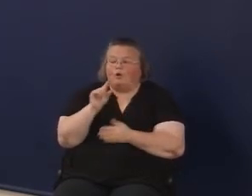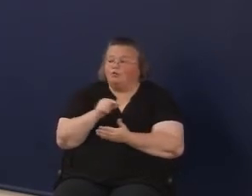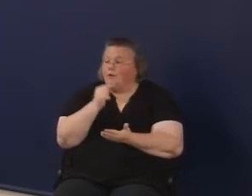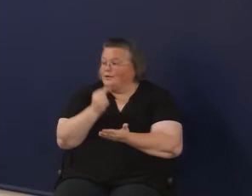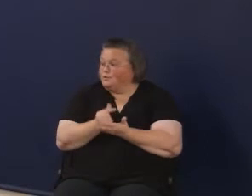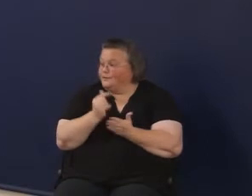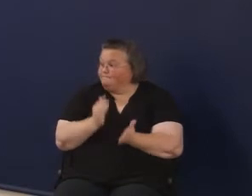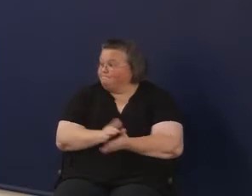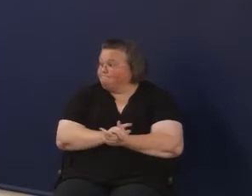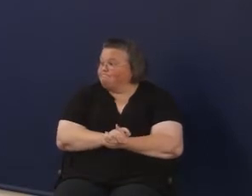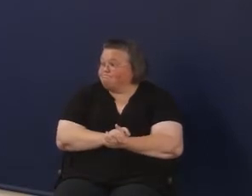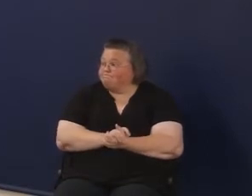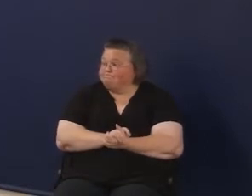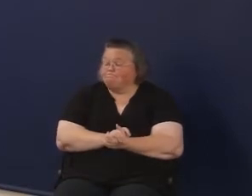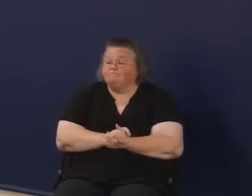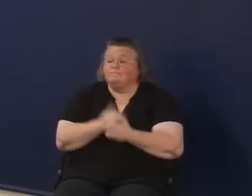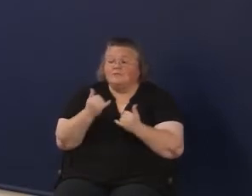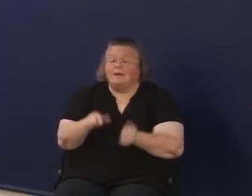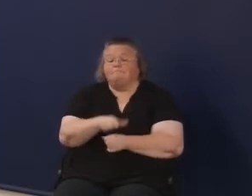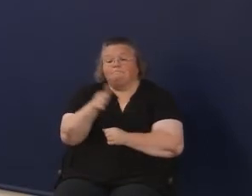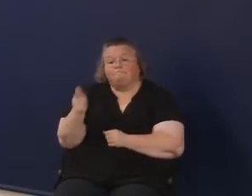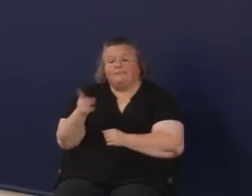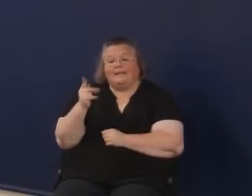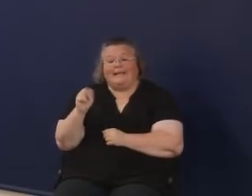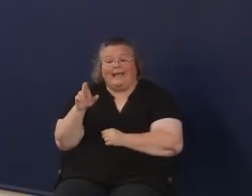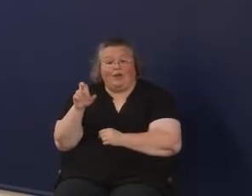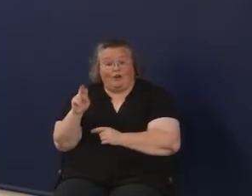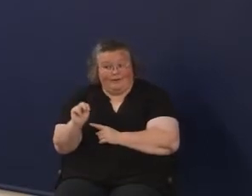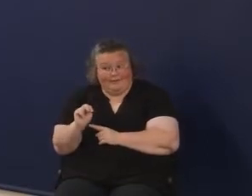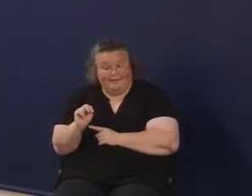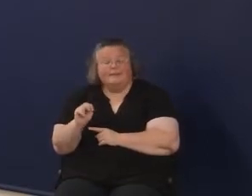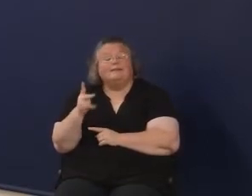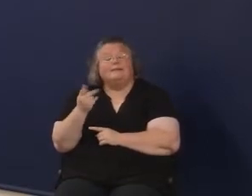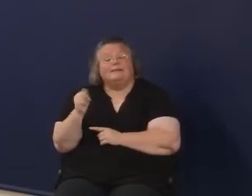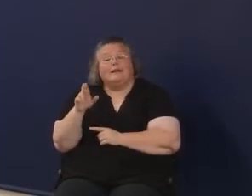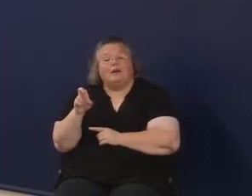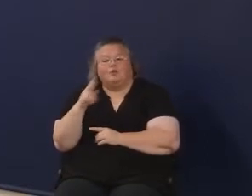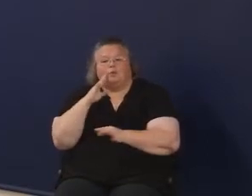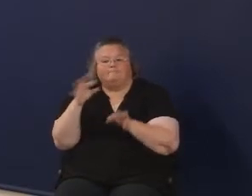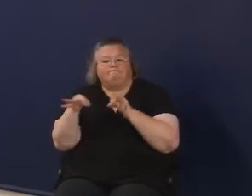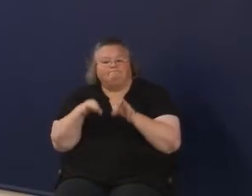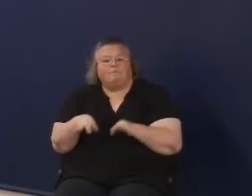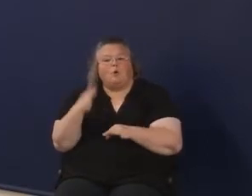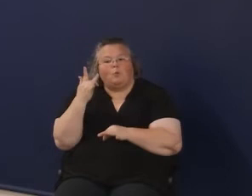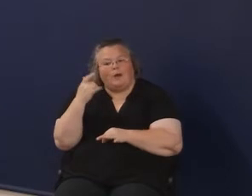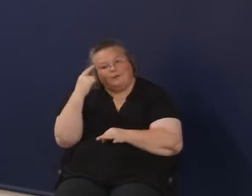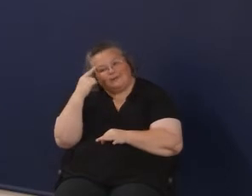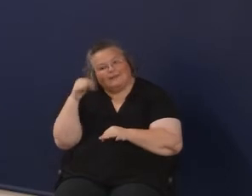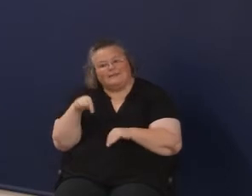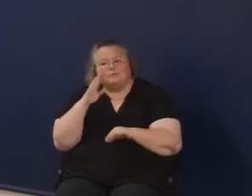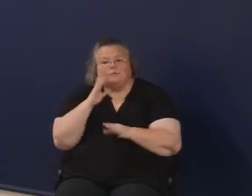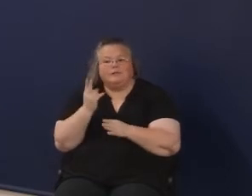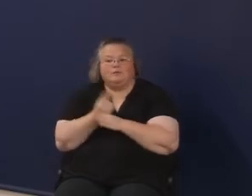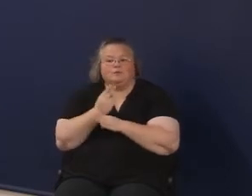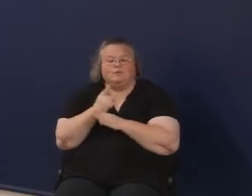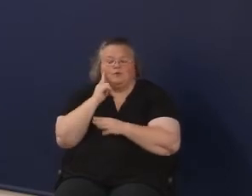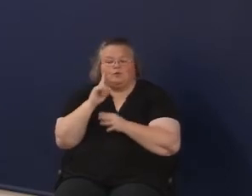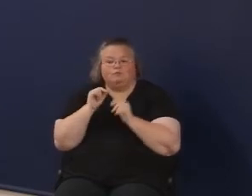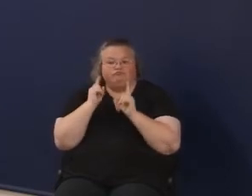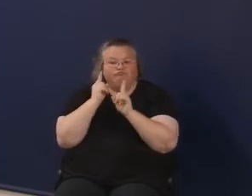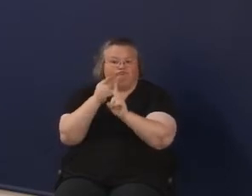So with that I want to turn over to Karen on our team to give a sense of why we think this is useful work to pursue.